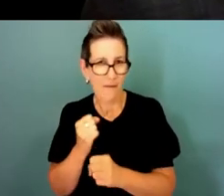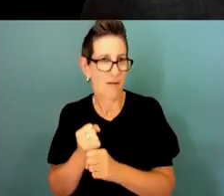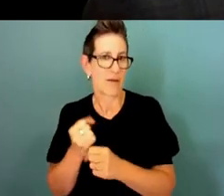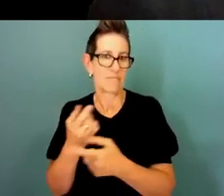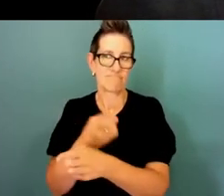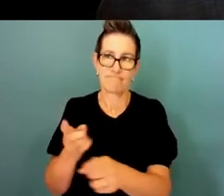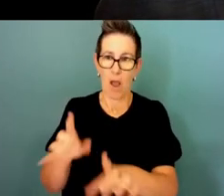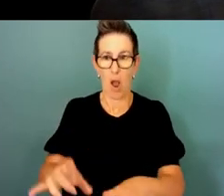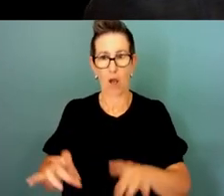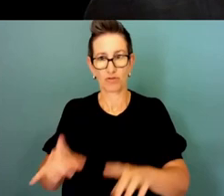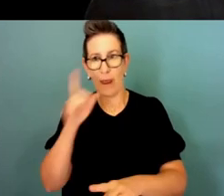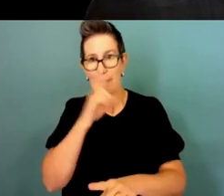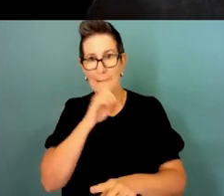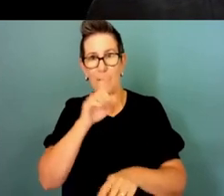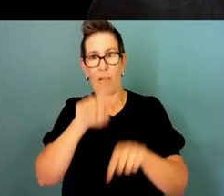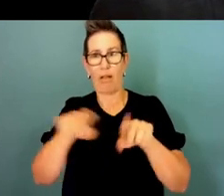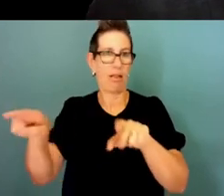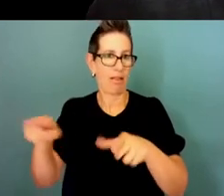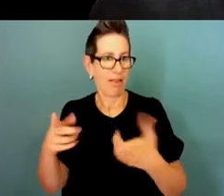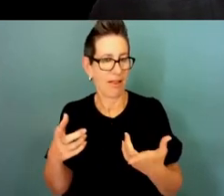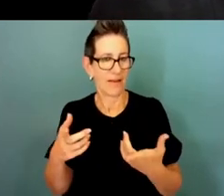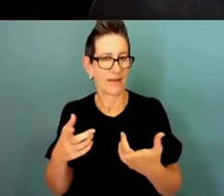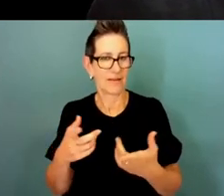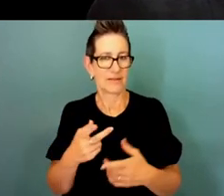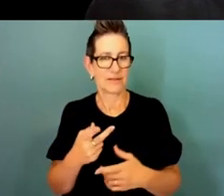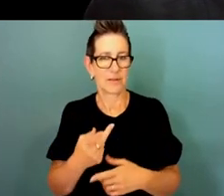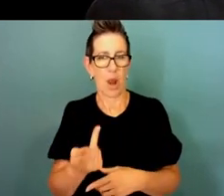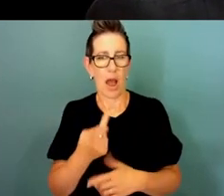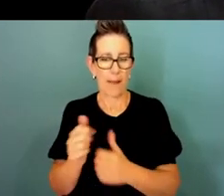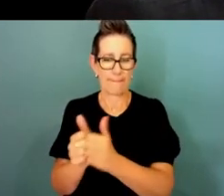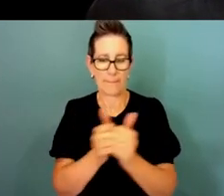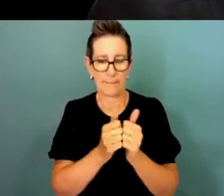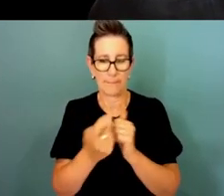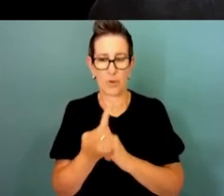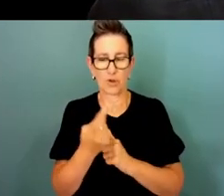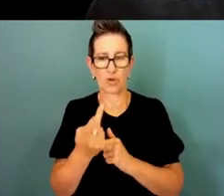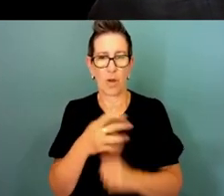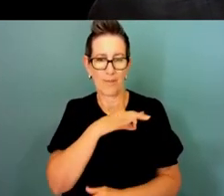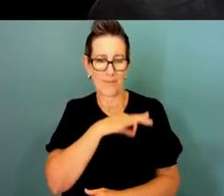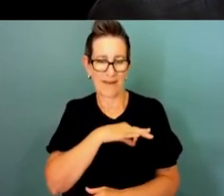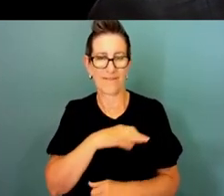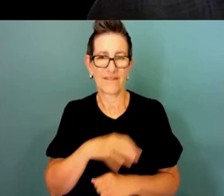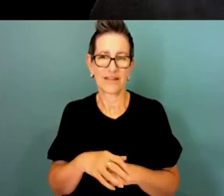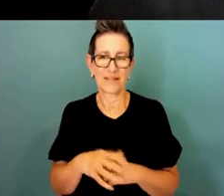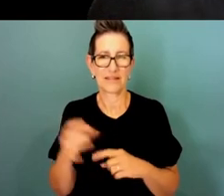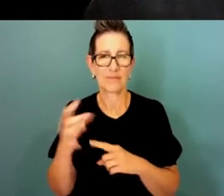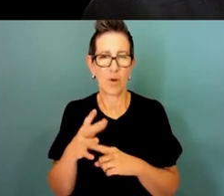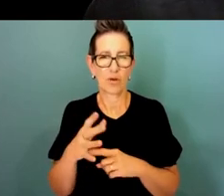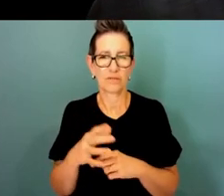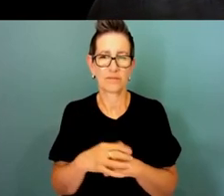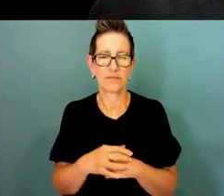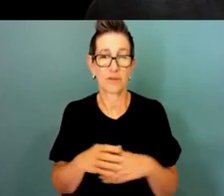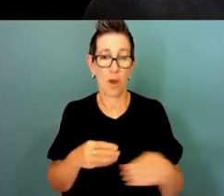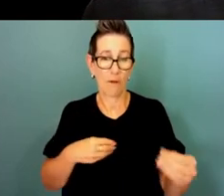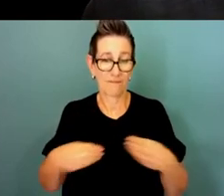as well as for yourself so mutual benefit I suspect be one of those fundamental principles that that second will work through on this but it's a